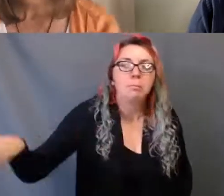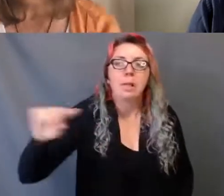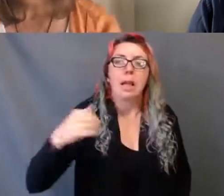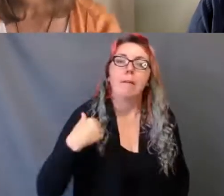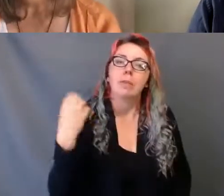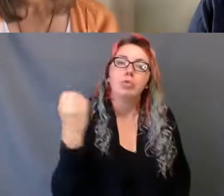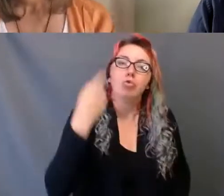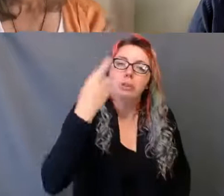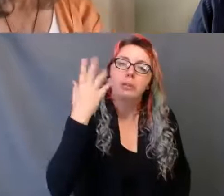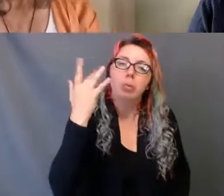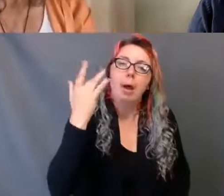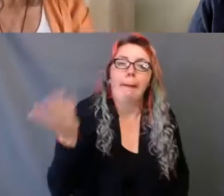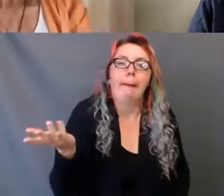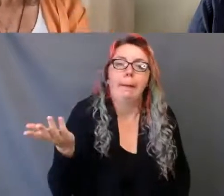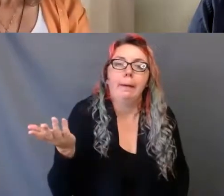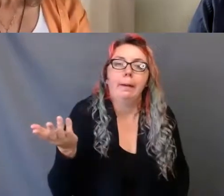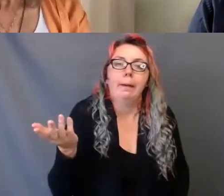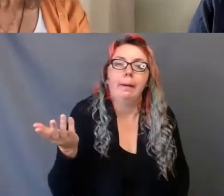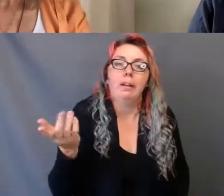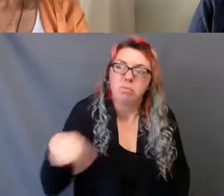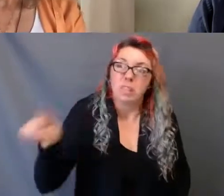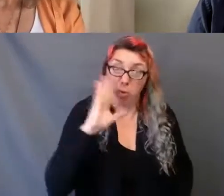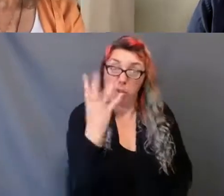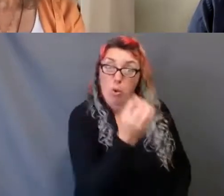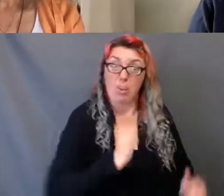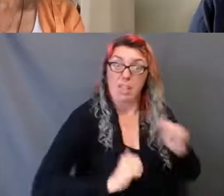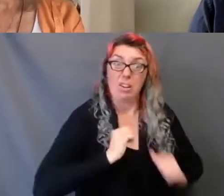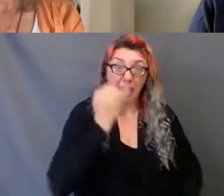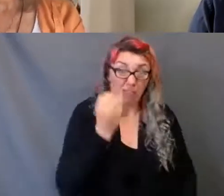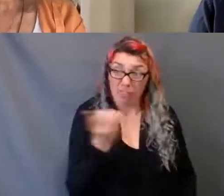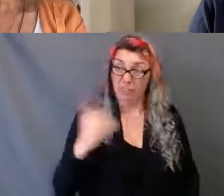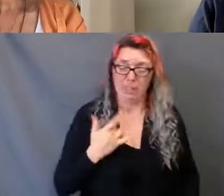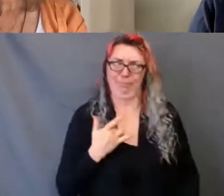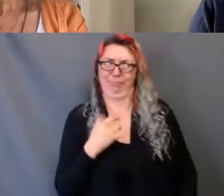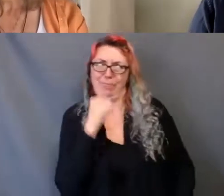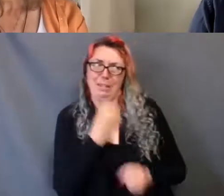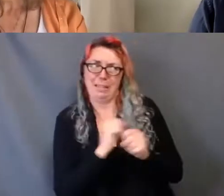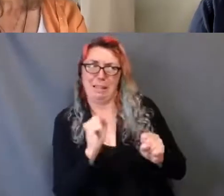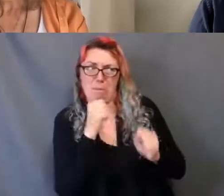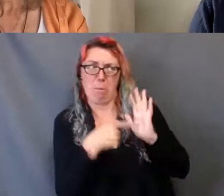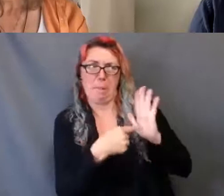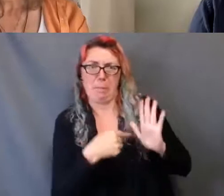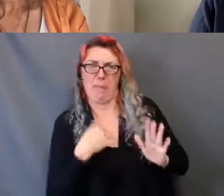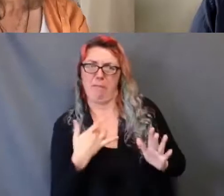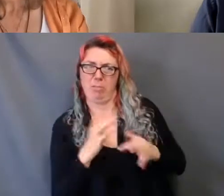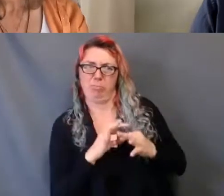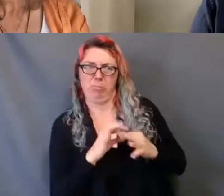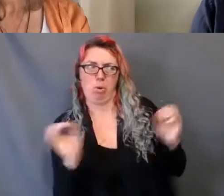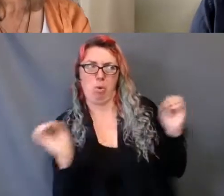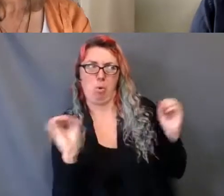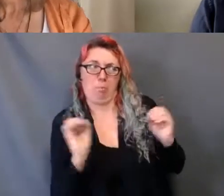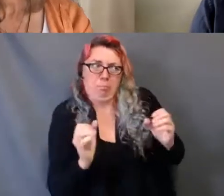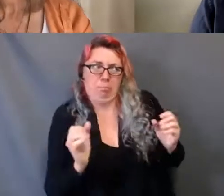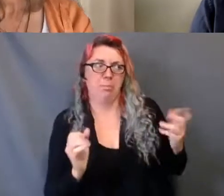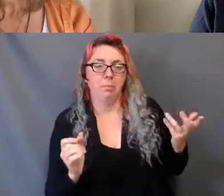the theatre hasn't been a safe place for them. It's because we haven't welcomed them in. It's